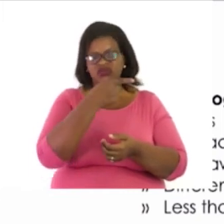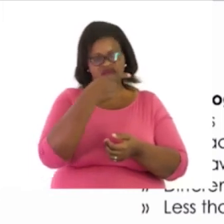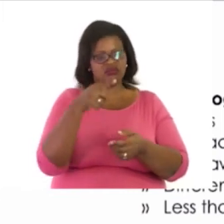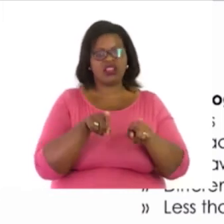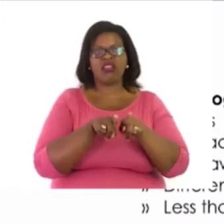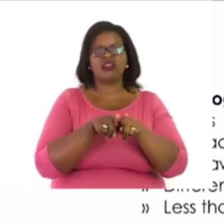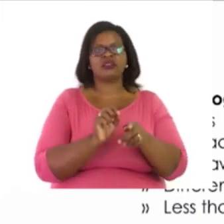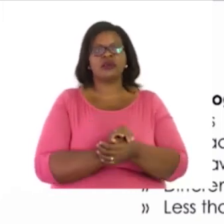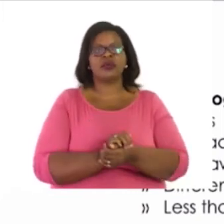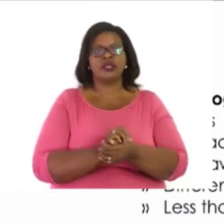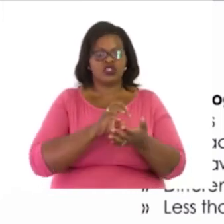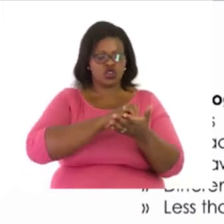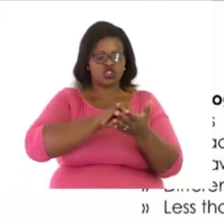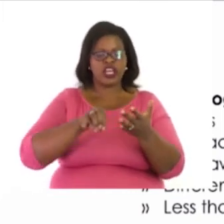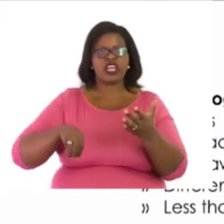Take away.